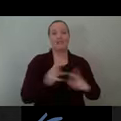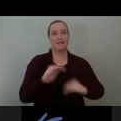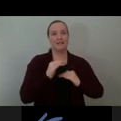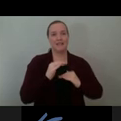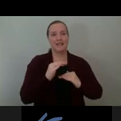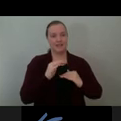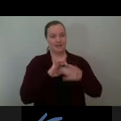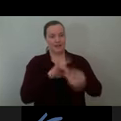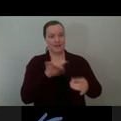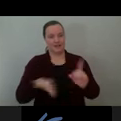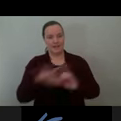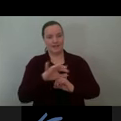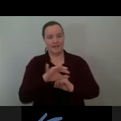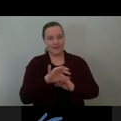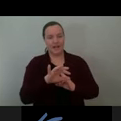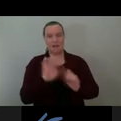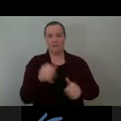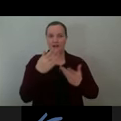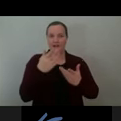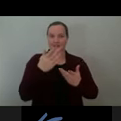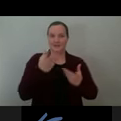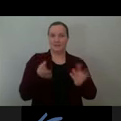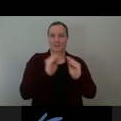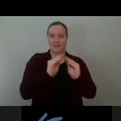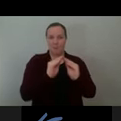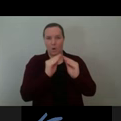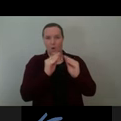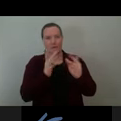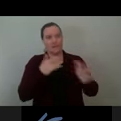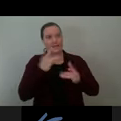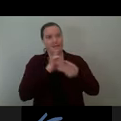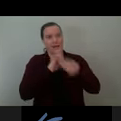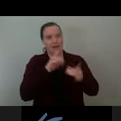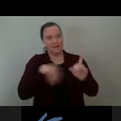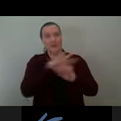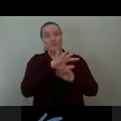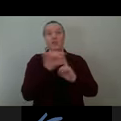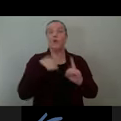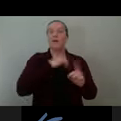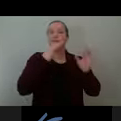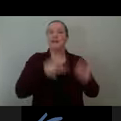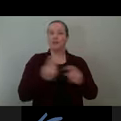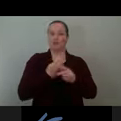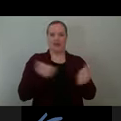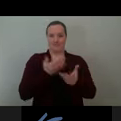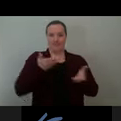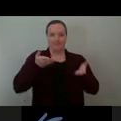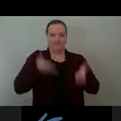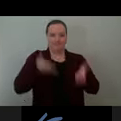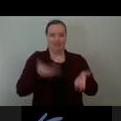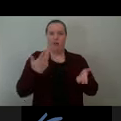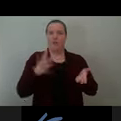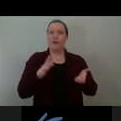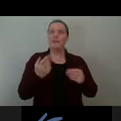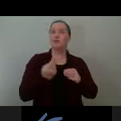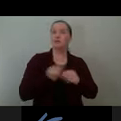great. The key for us then was really to evaluate the existing assets and what was already on site, what we could use that would